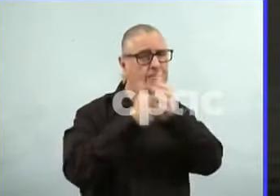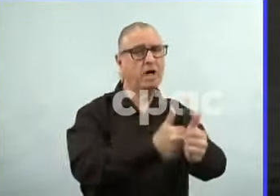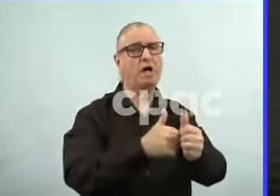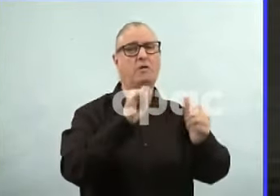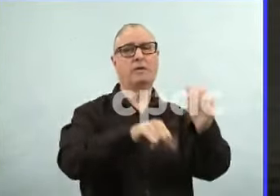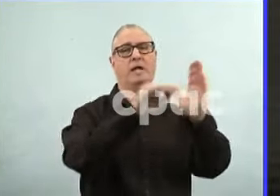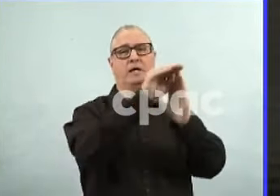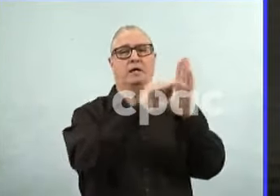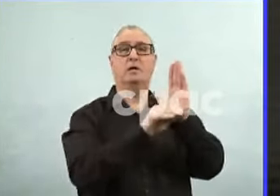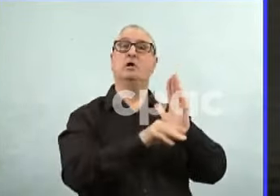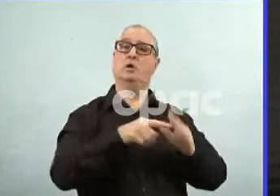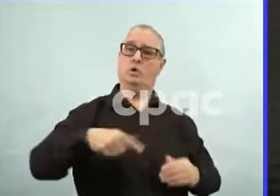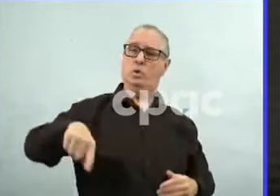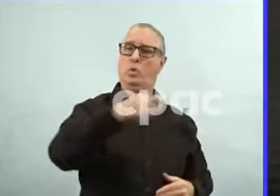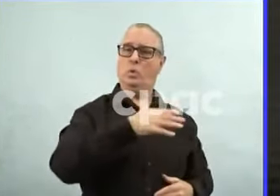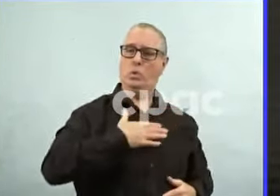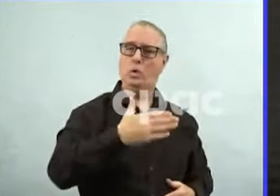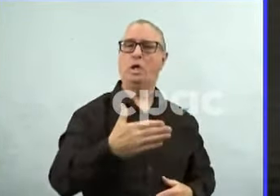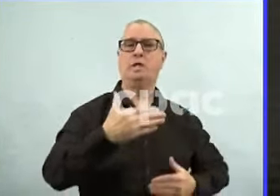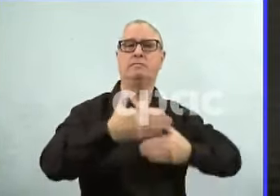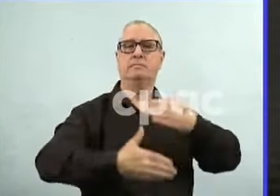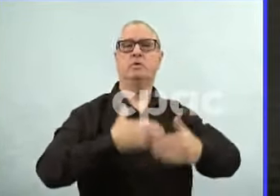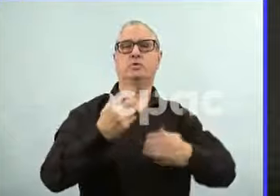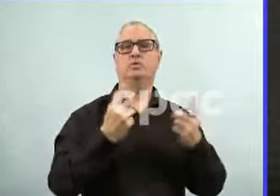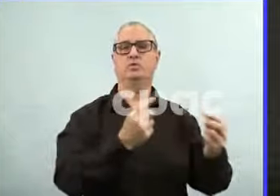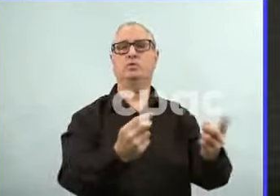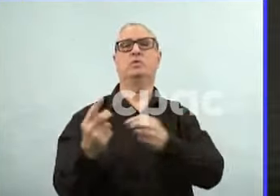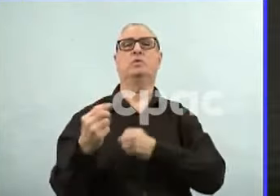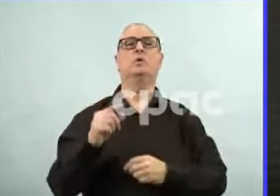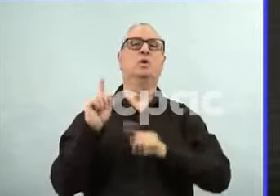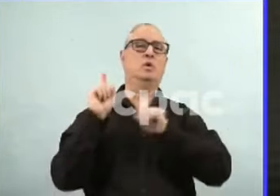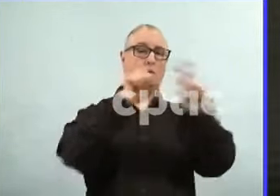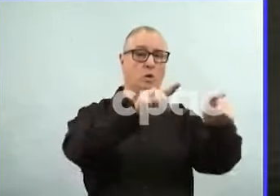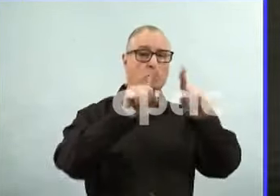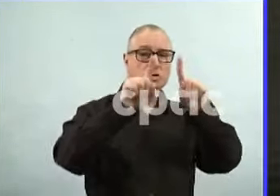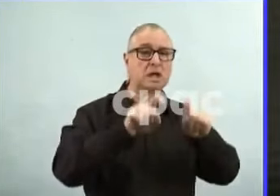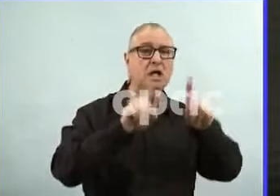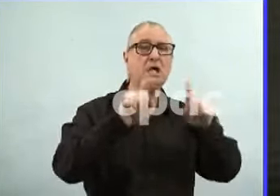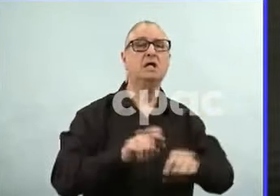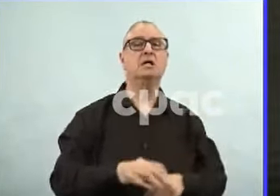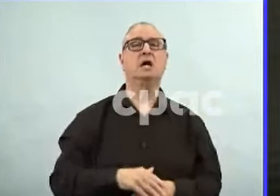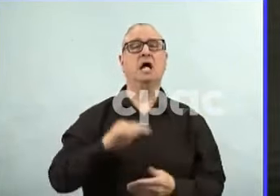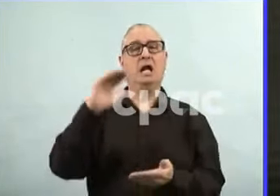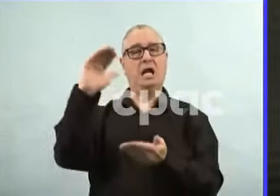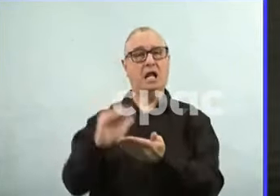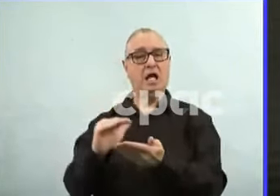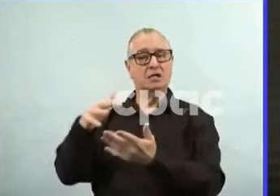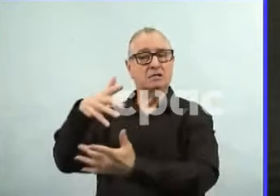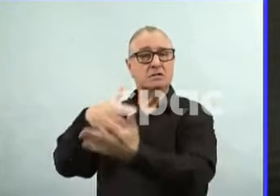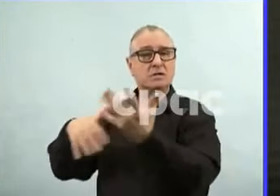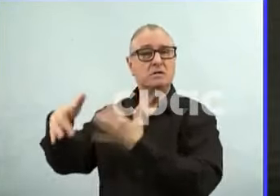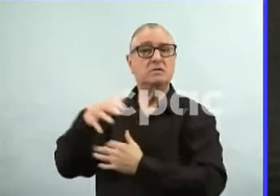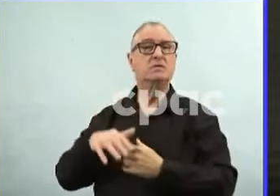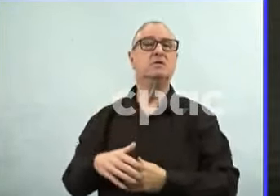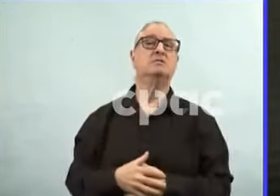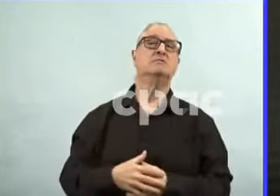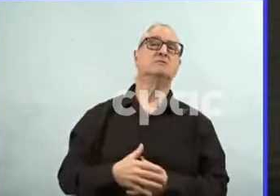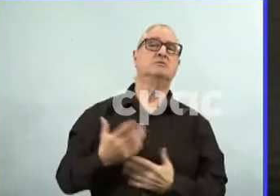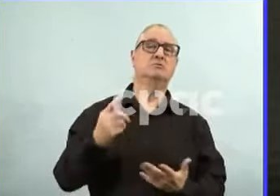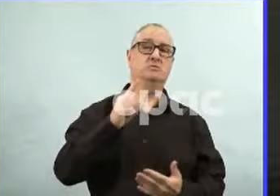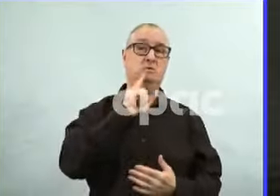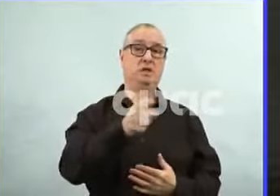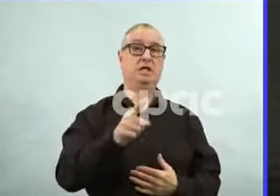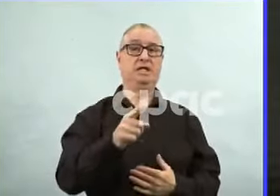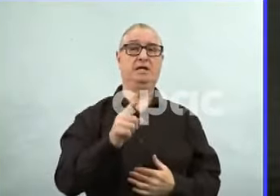from a messaging perspective, from testing to limiting contacts, to getting vaccinated and accessing treatment if they're available to